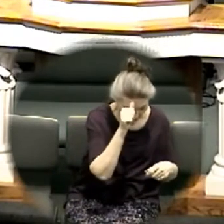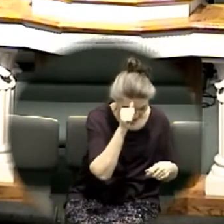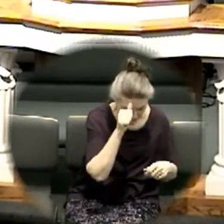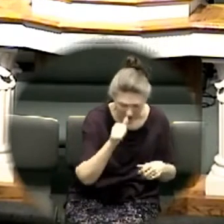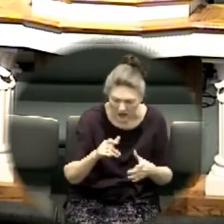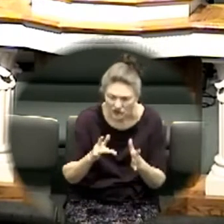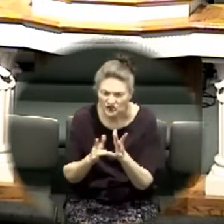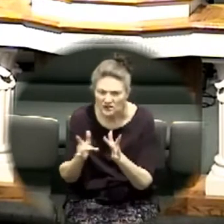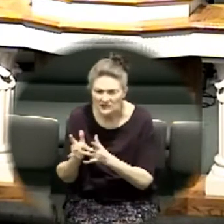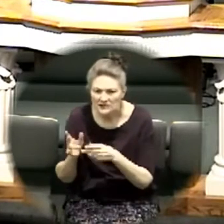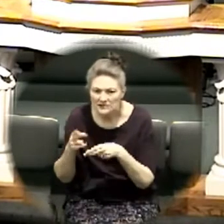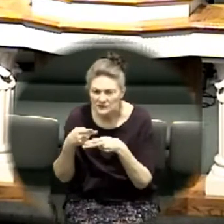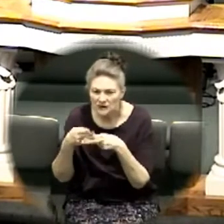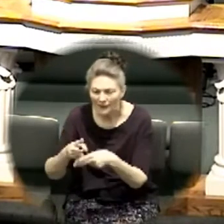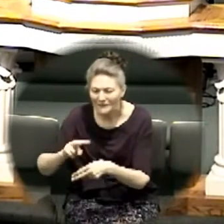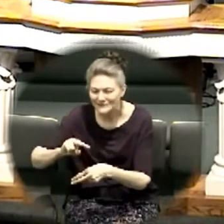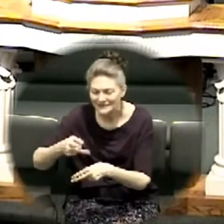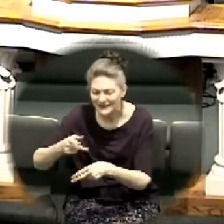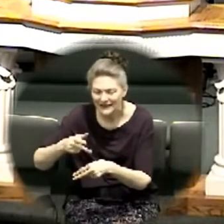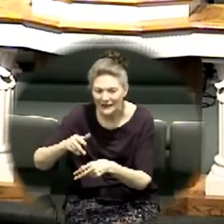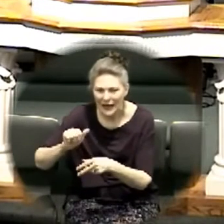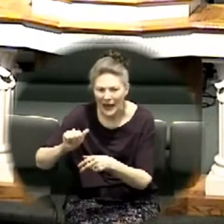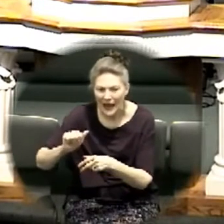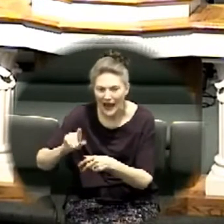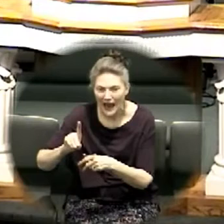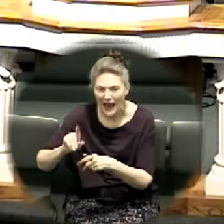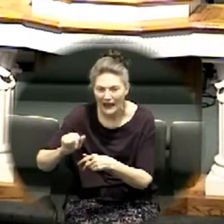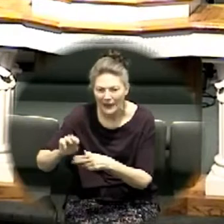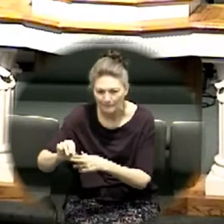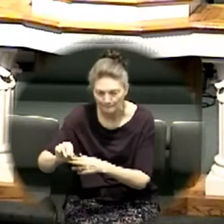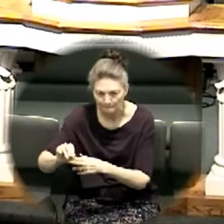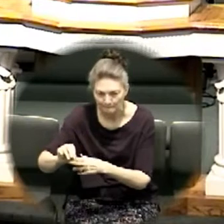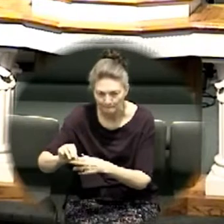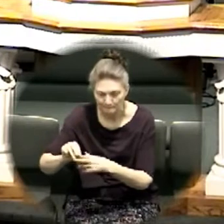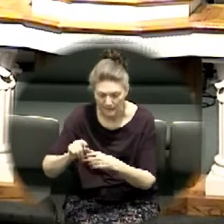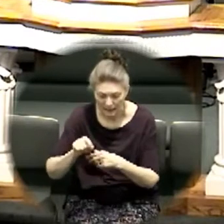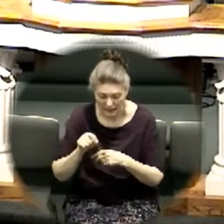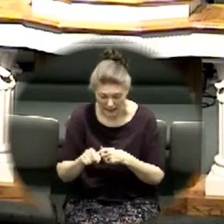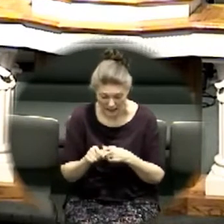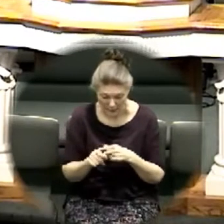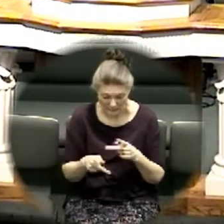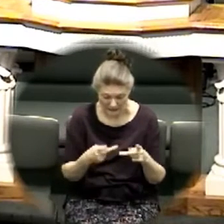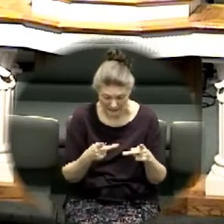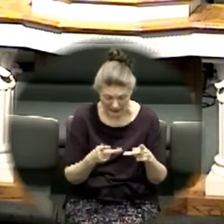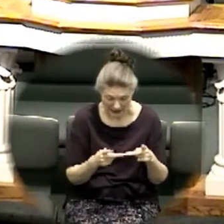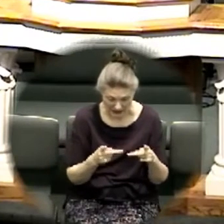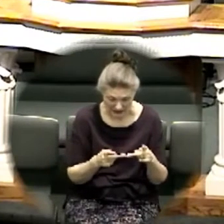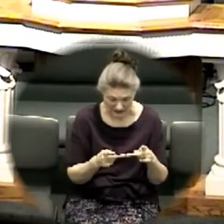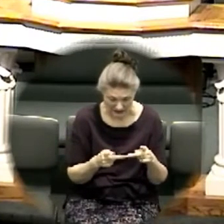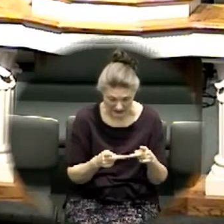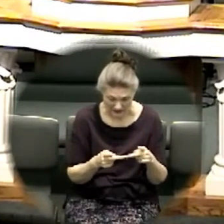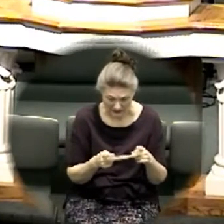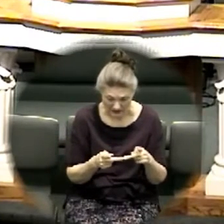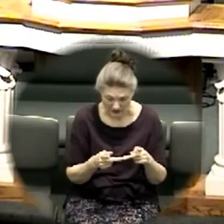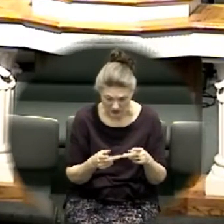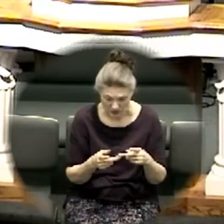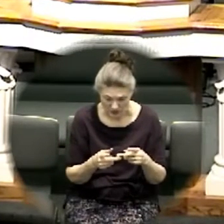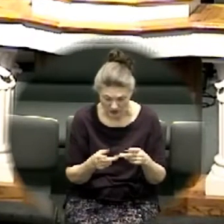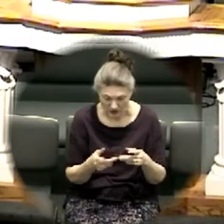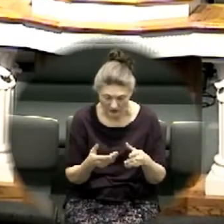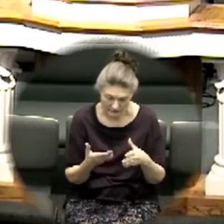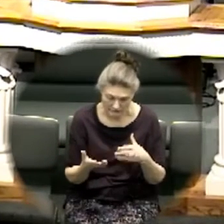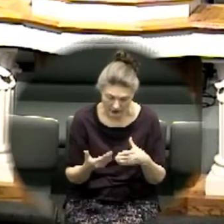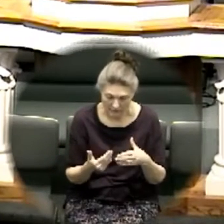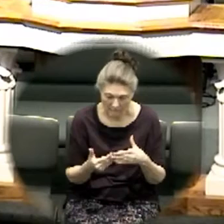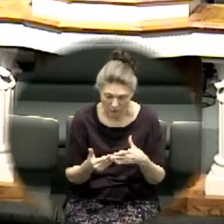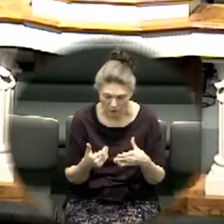he is called he was a type and foreshadow he was gonna change things now as the ark